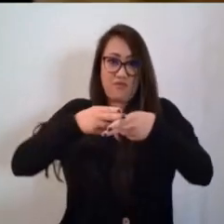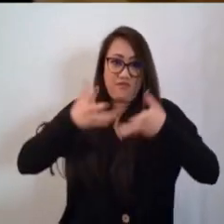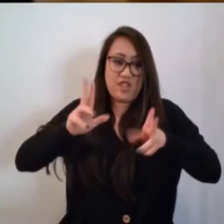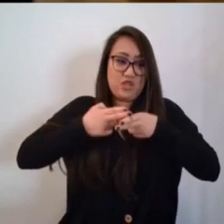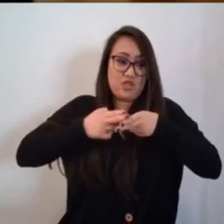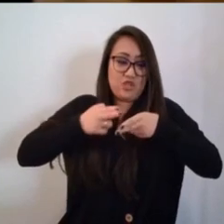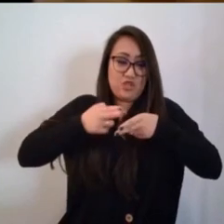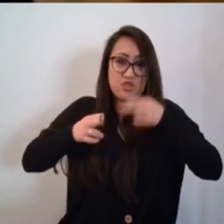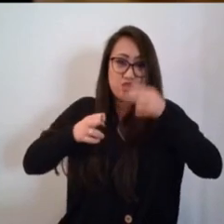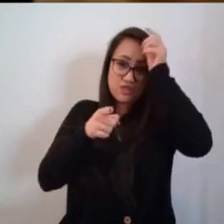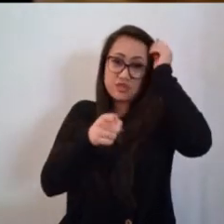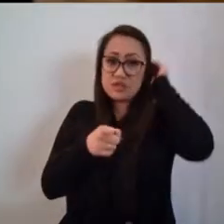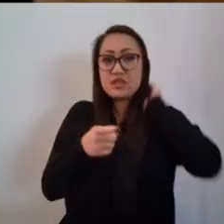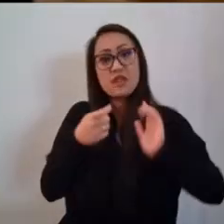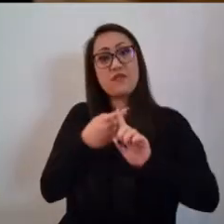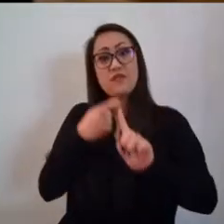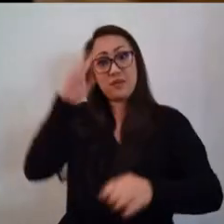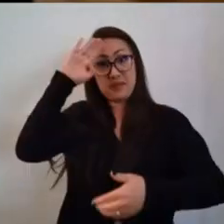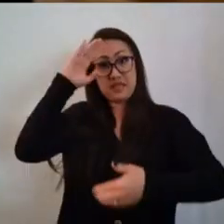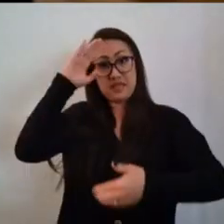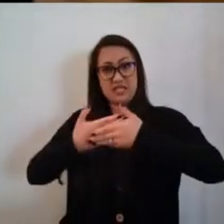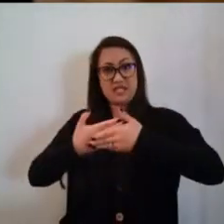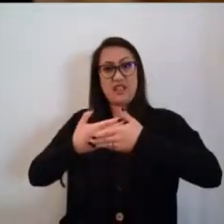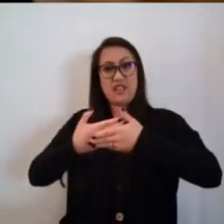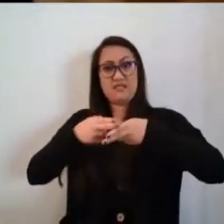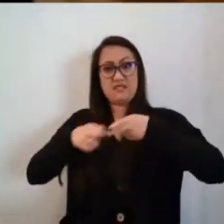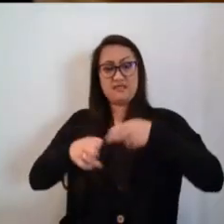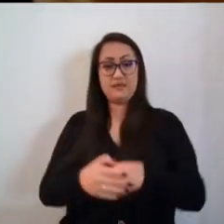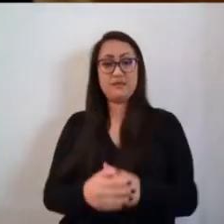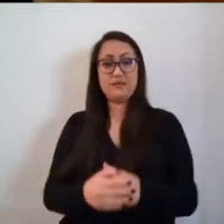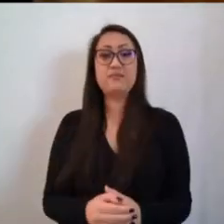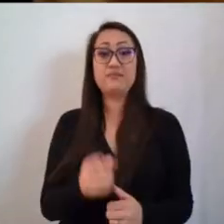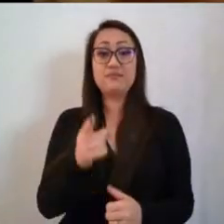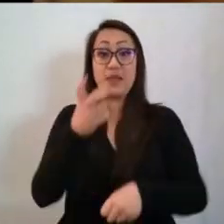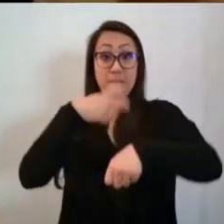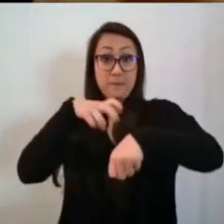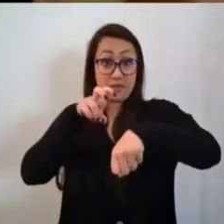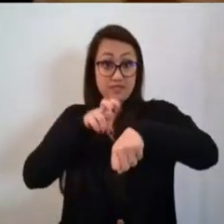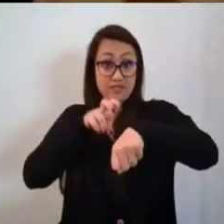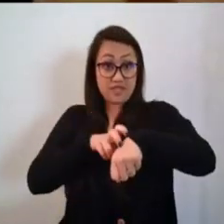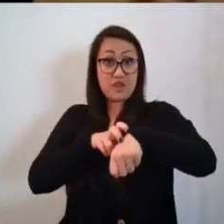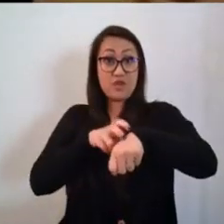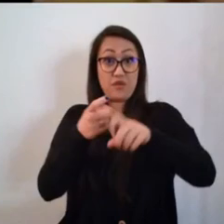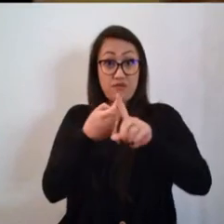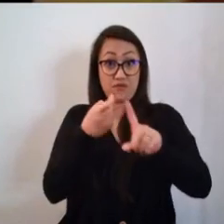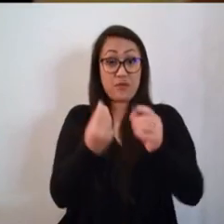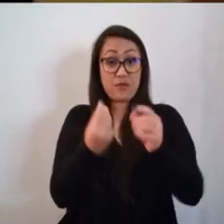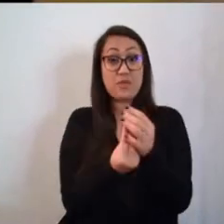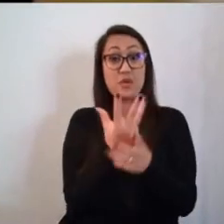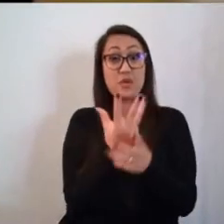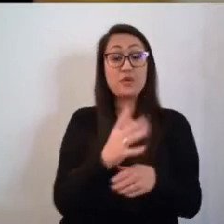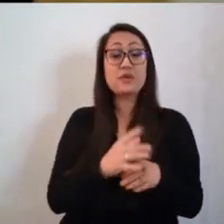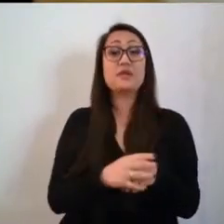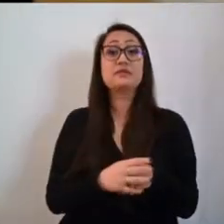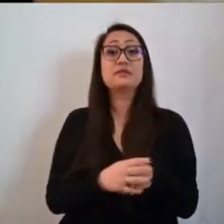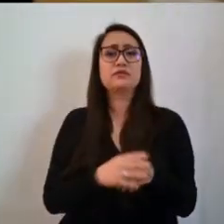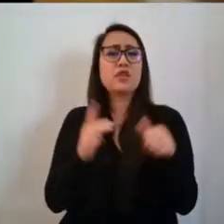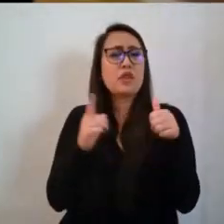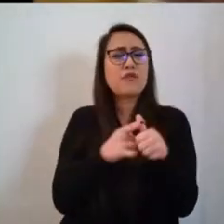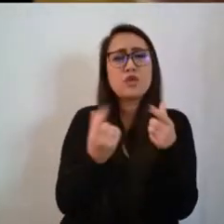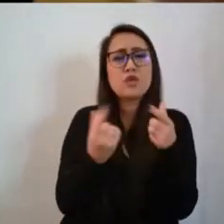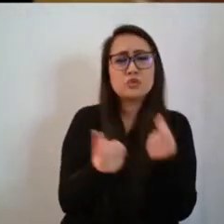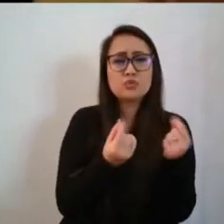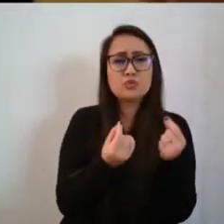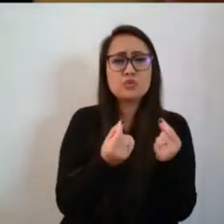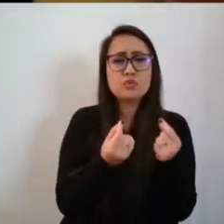He packed potatoes they dug from their garden. But first he counted out potatoes enough to eat all winter